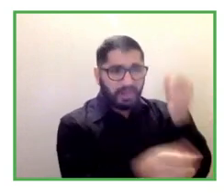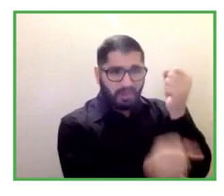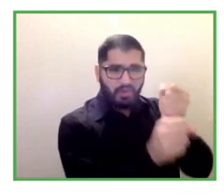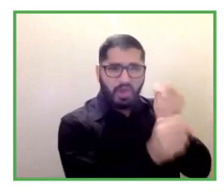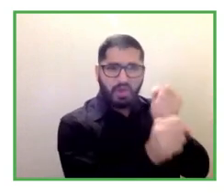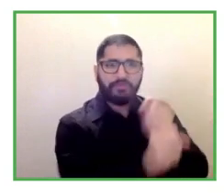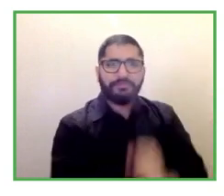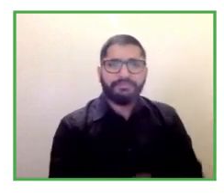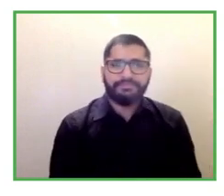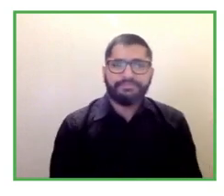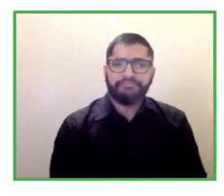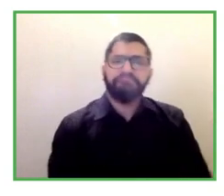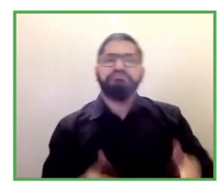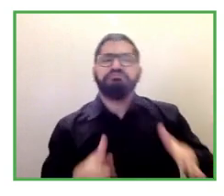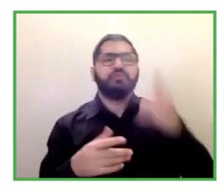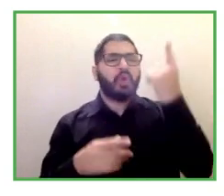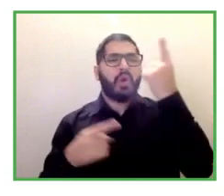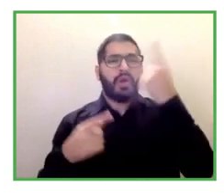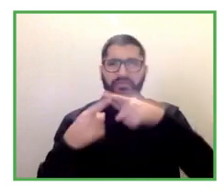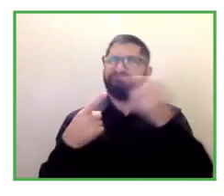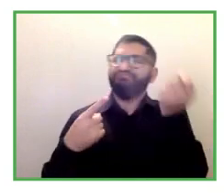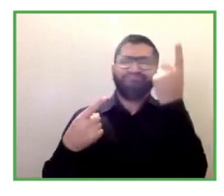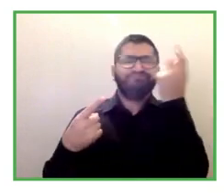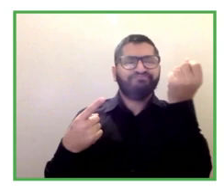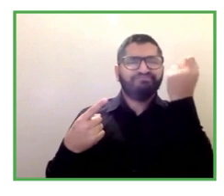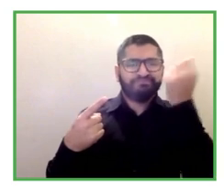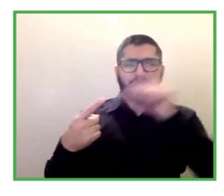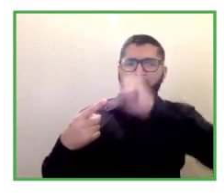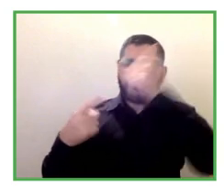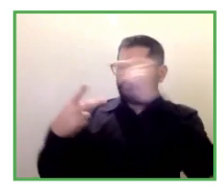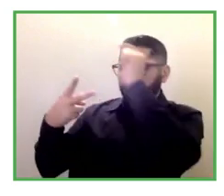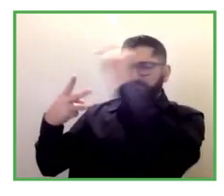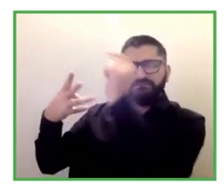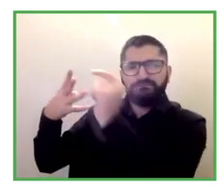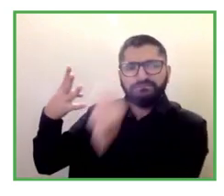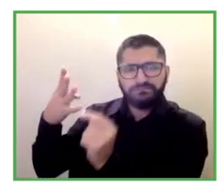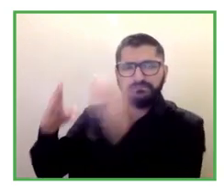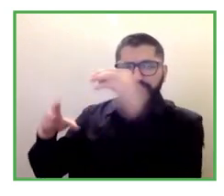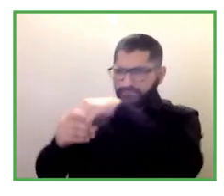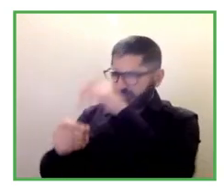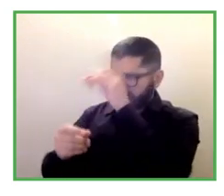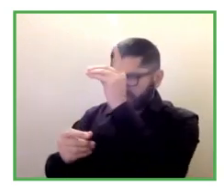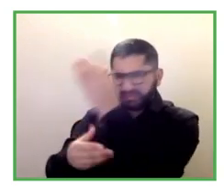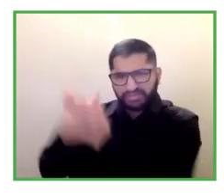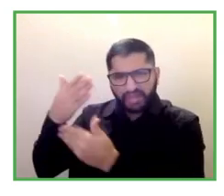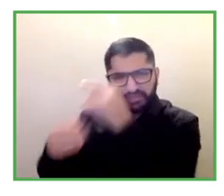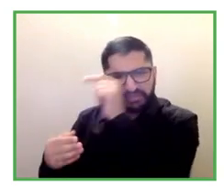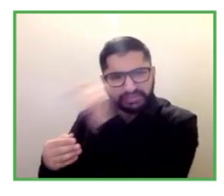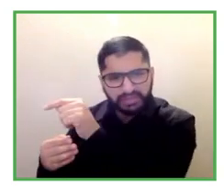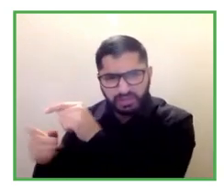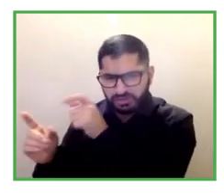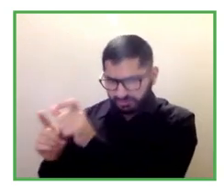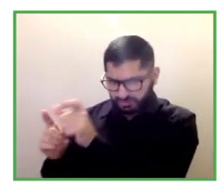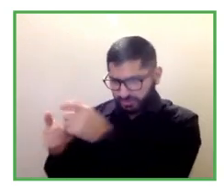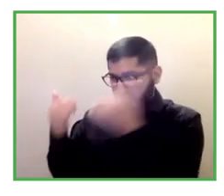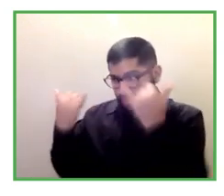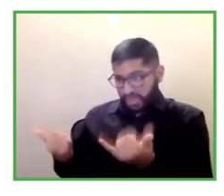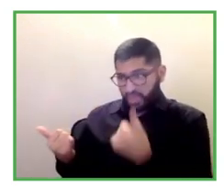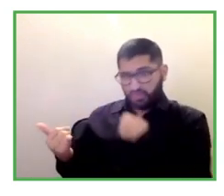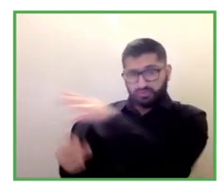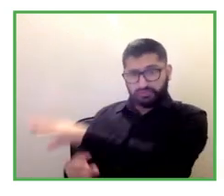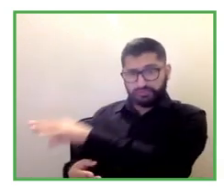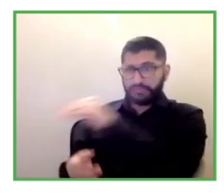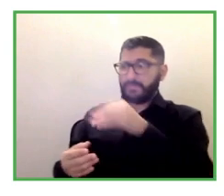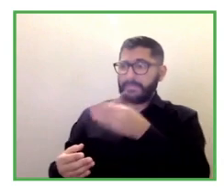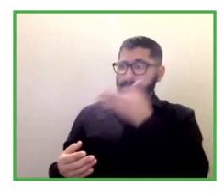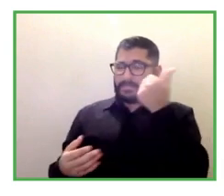um so while they might be curious about the disability specifics of their intern um we remind them regularly that um